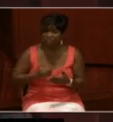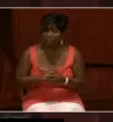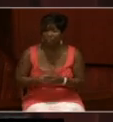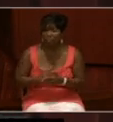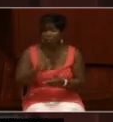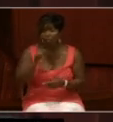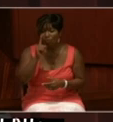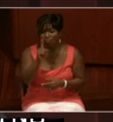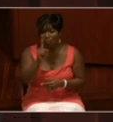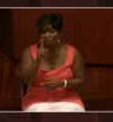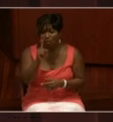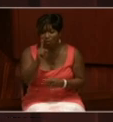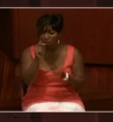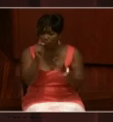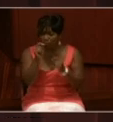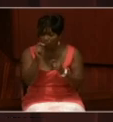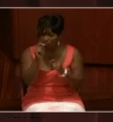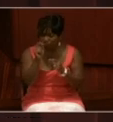one quick correction.